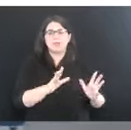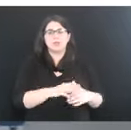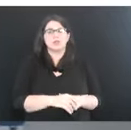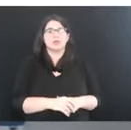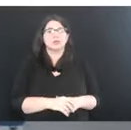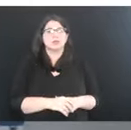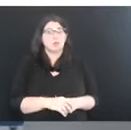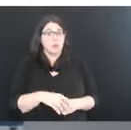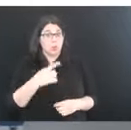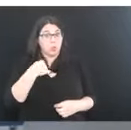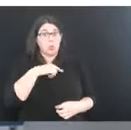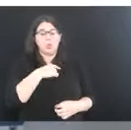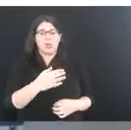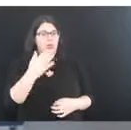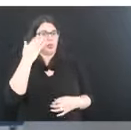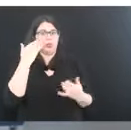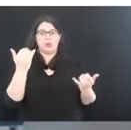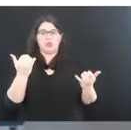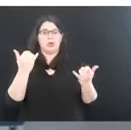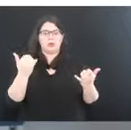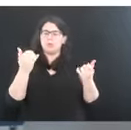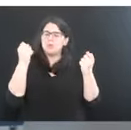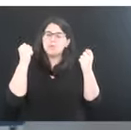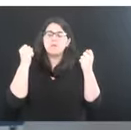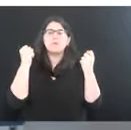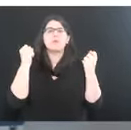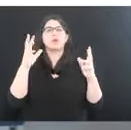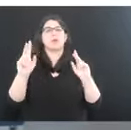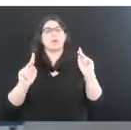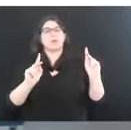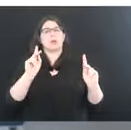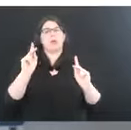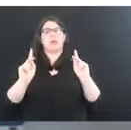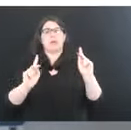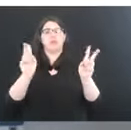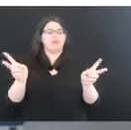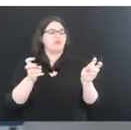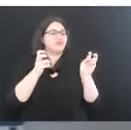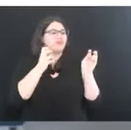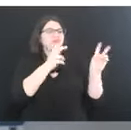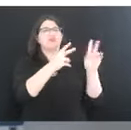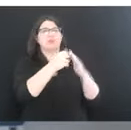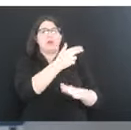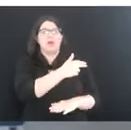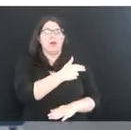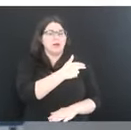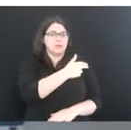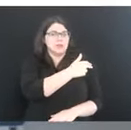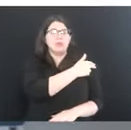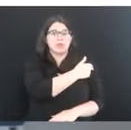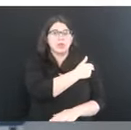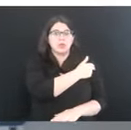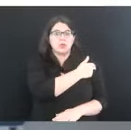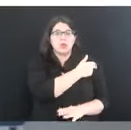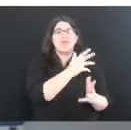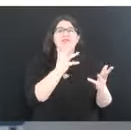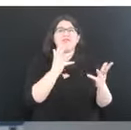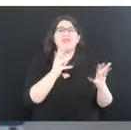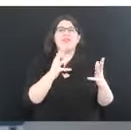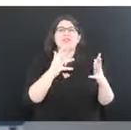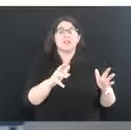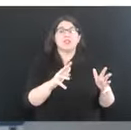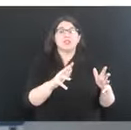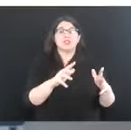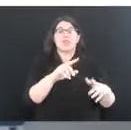than we've seen before in West Virginia hospitals have undergone their first two